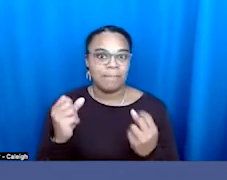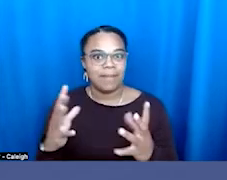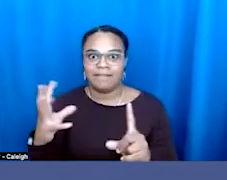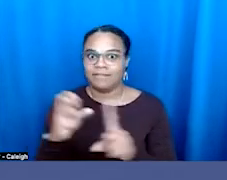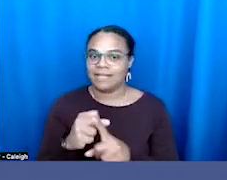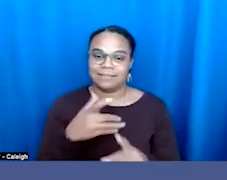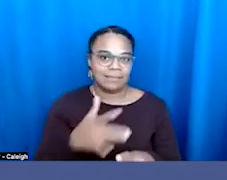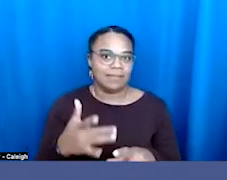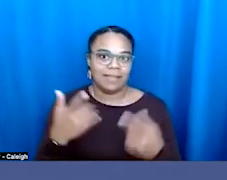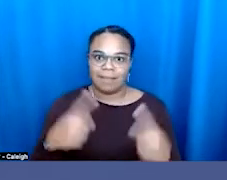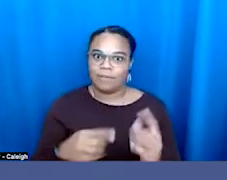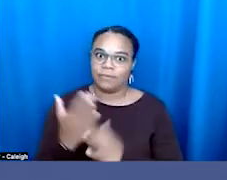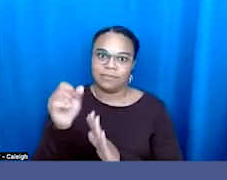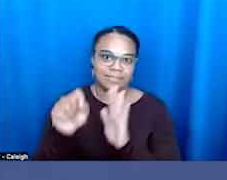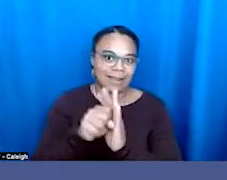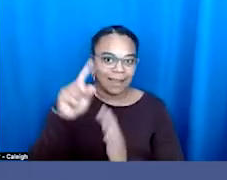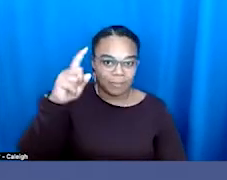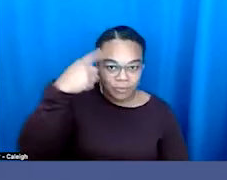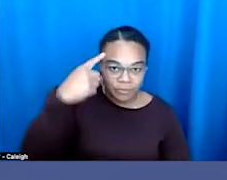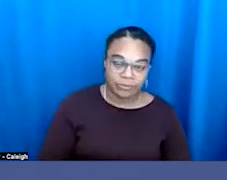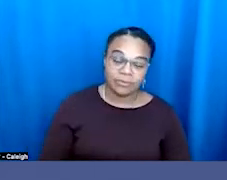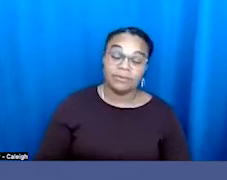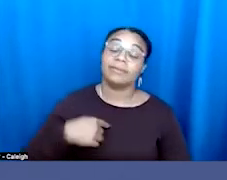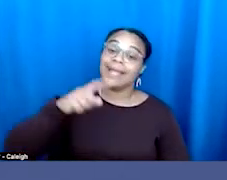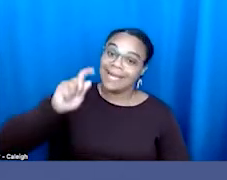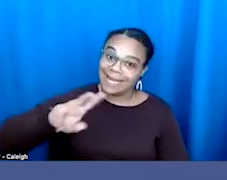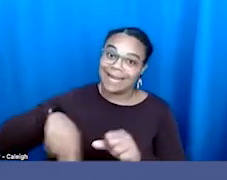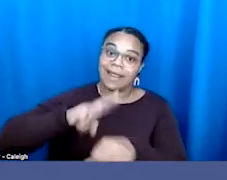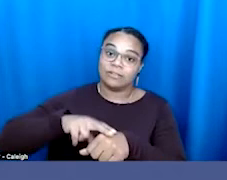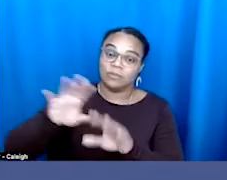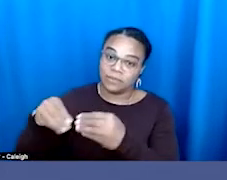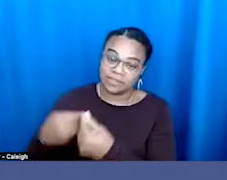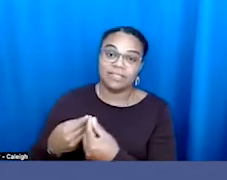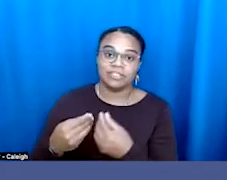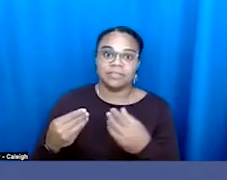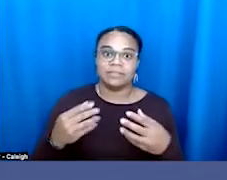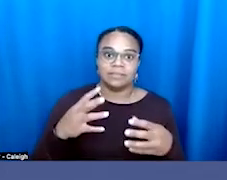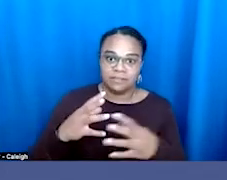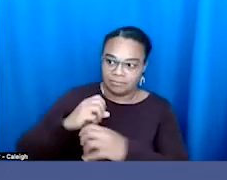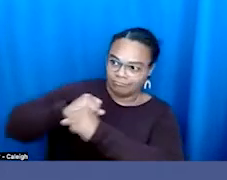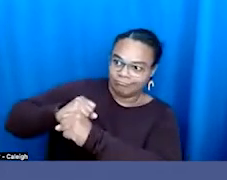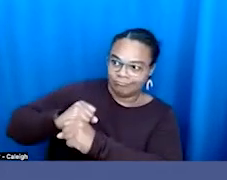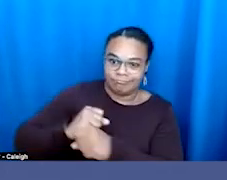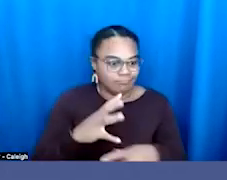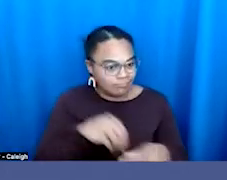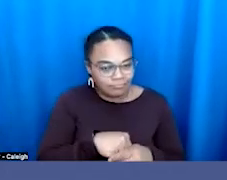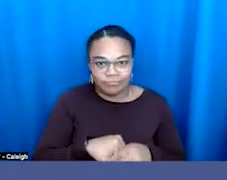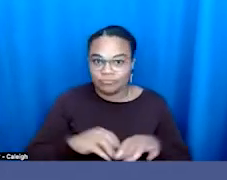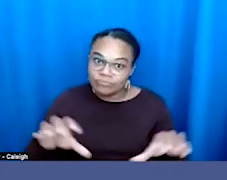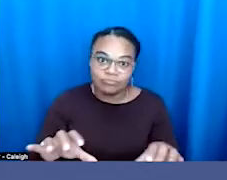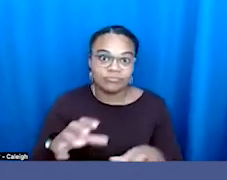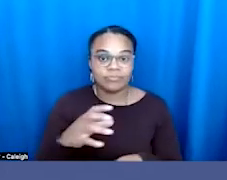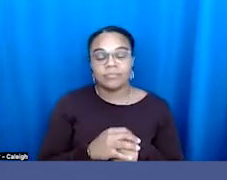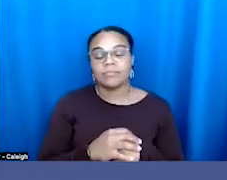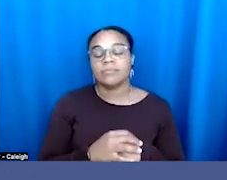through our state capitals. And I need national organizations to play offense and defense. But more than that, and I think the most important message to send